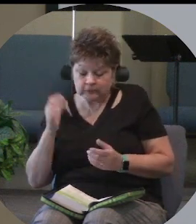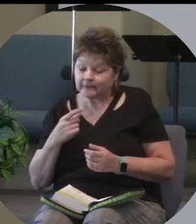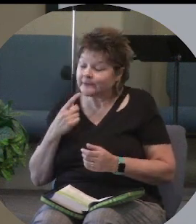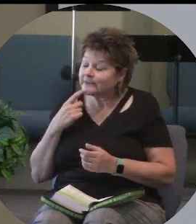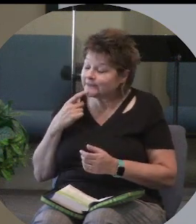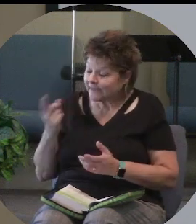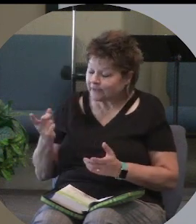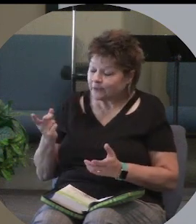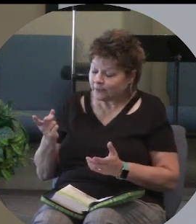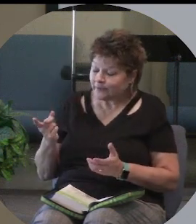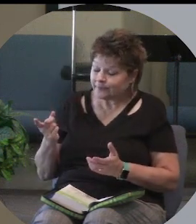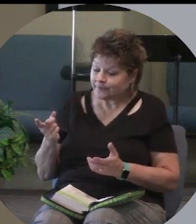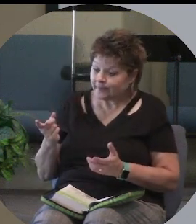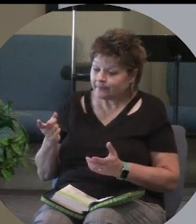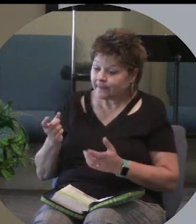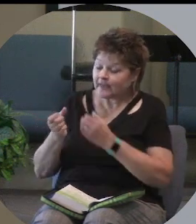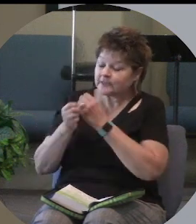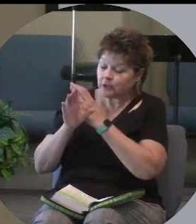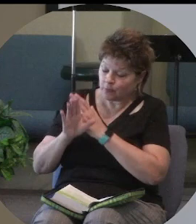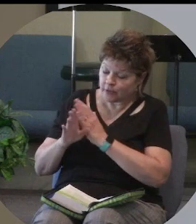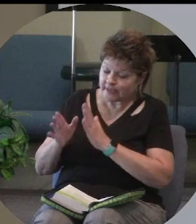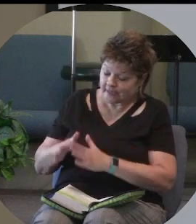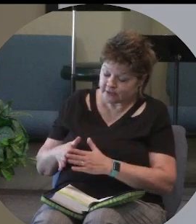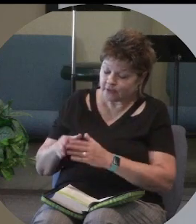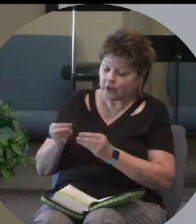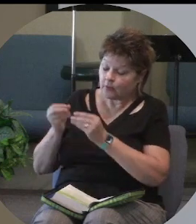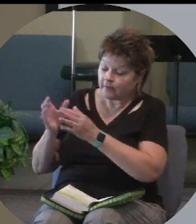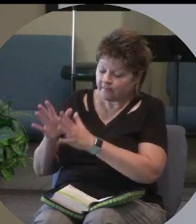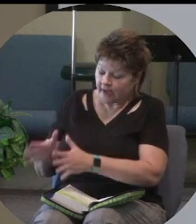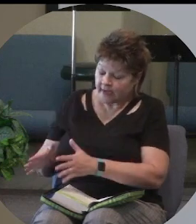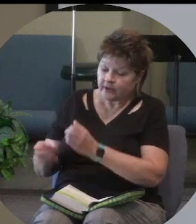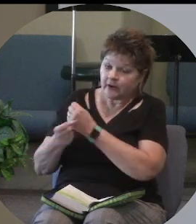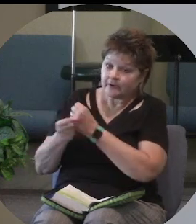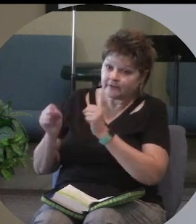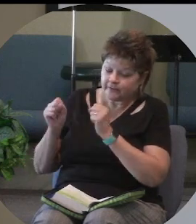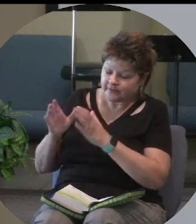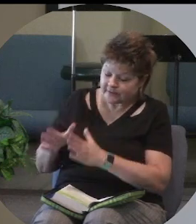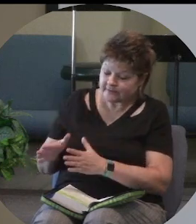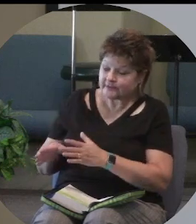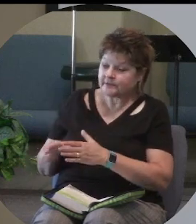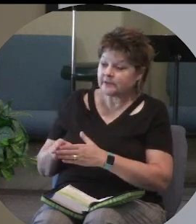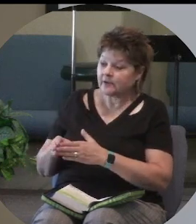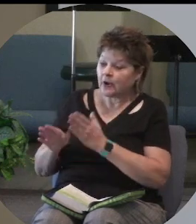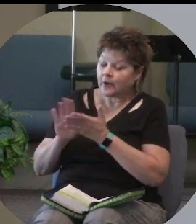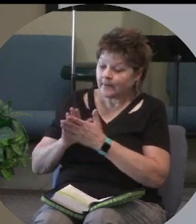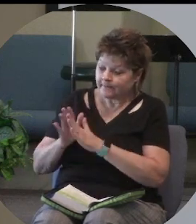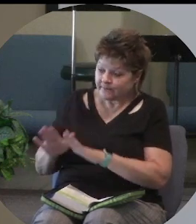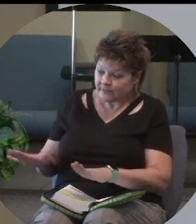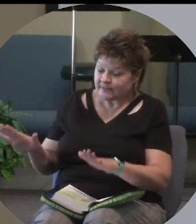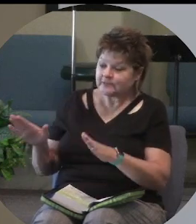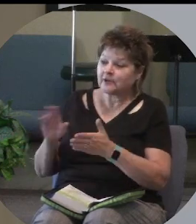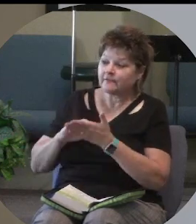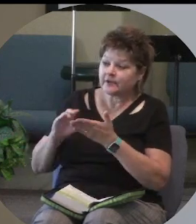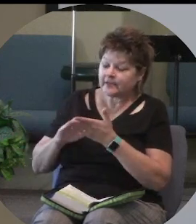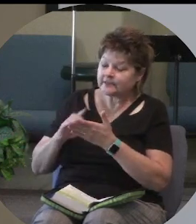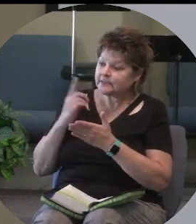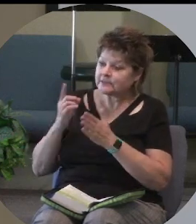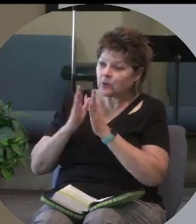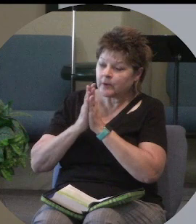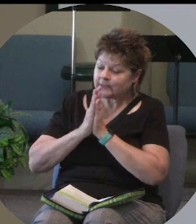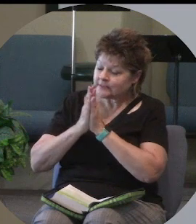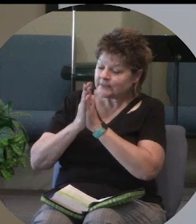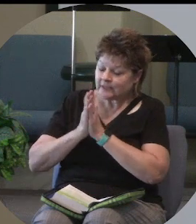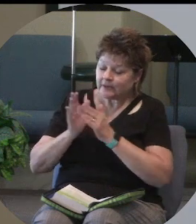is he's our protector he's our provider he's our refuge he's our peace he's our forgiveness he's always near to us he's our